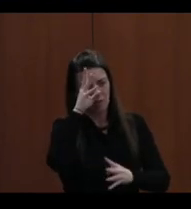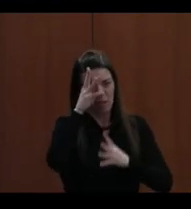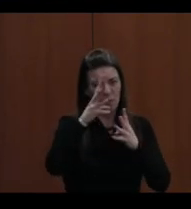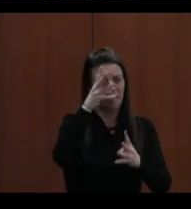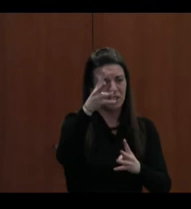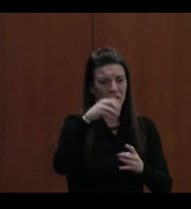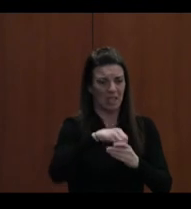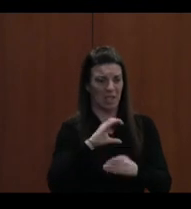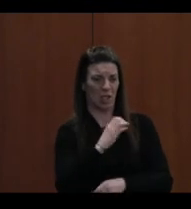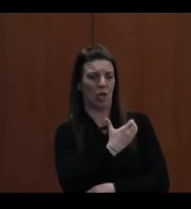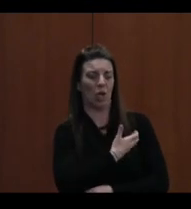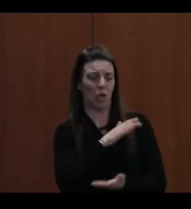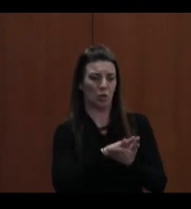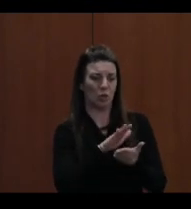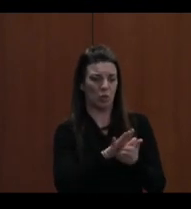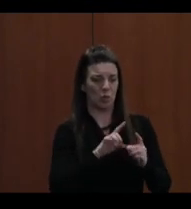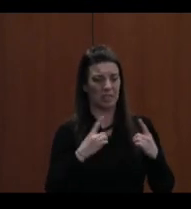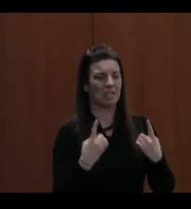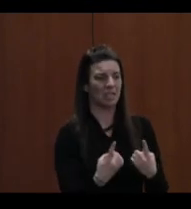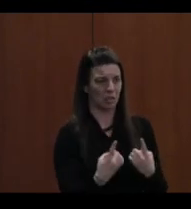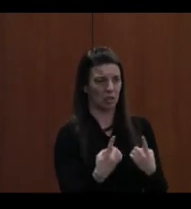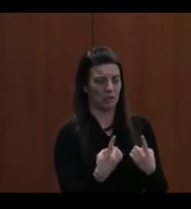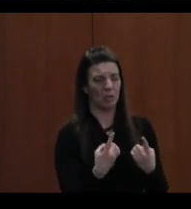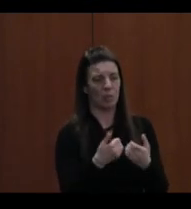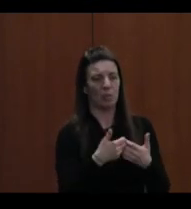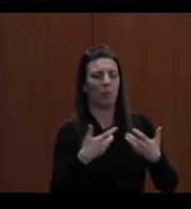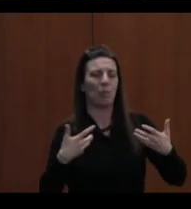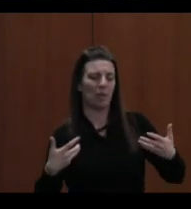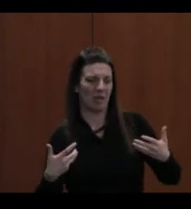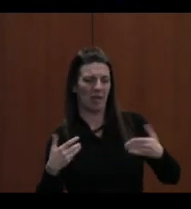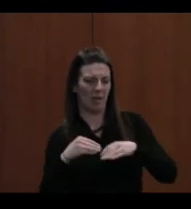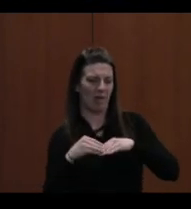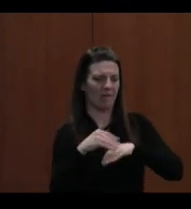without compromising the core framework of the foundation.